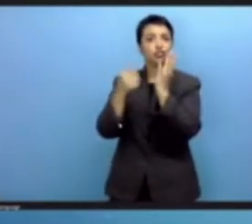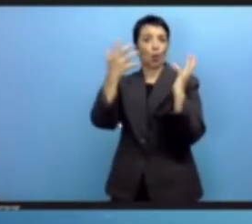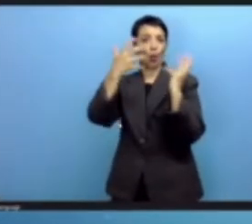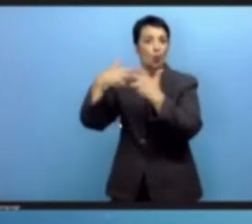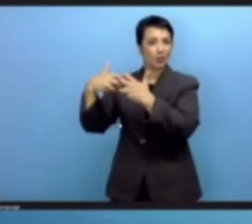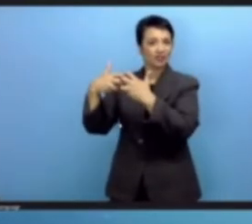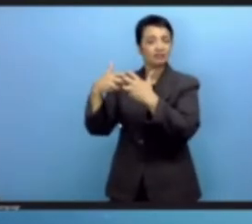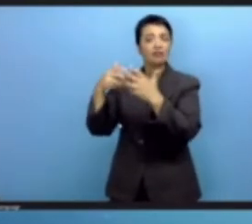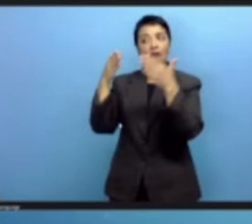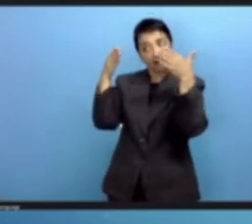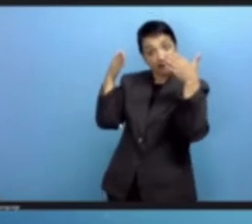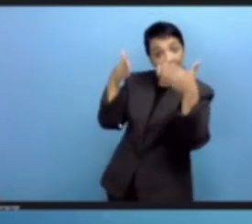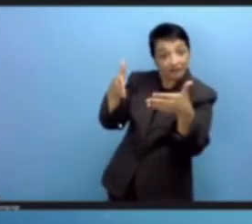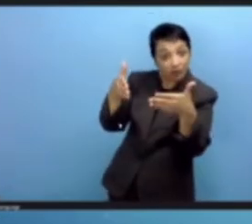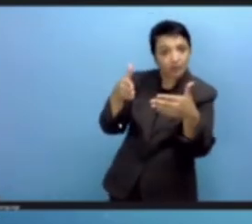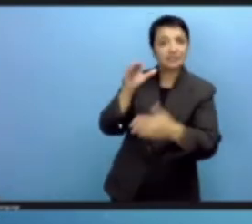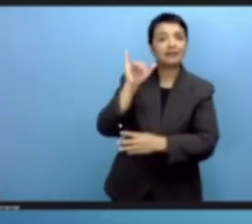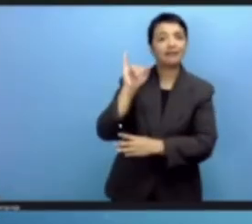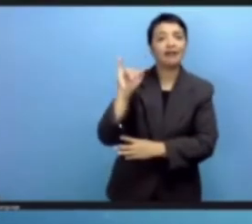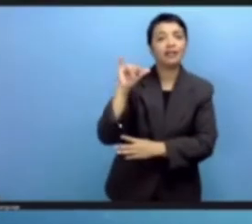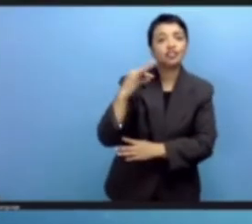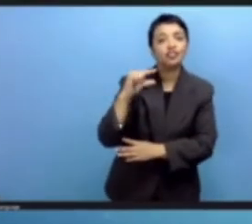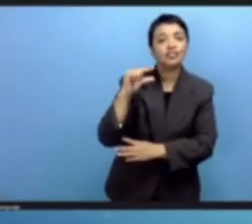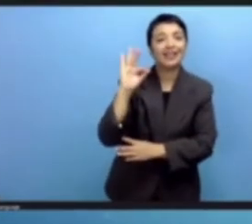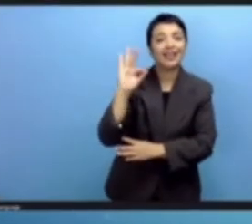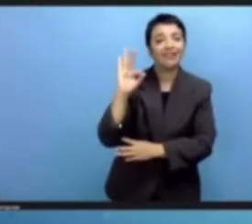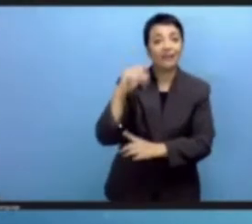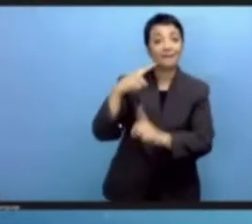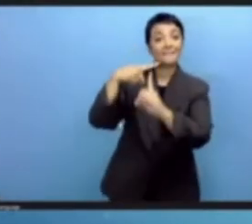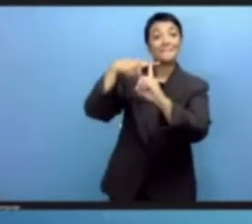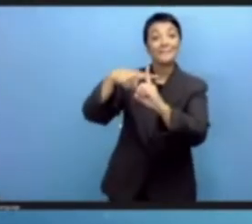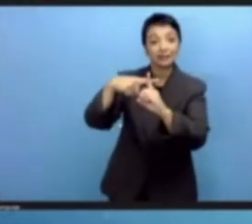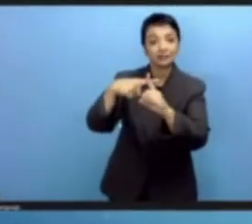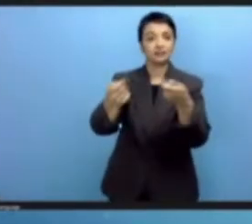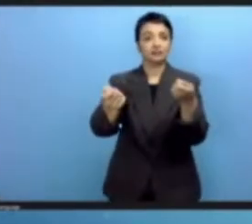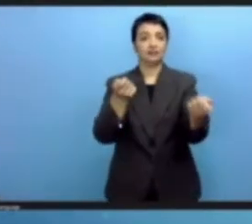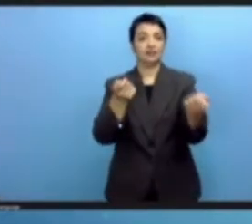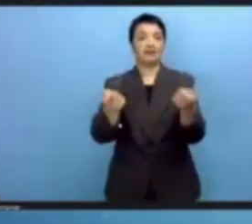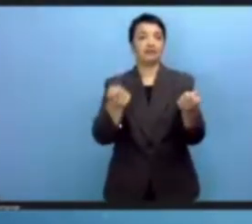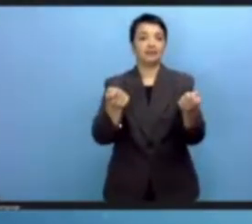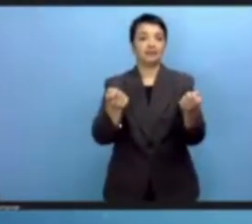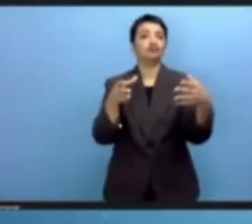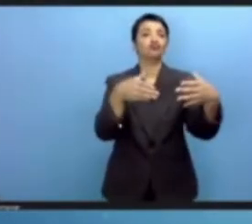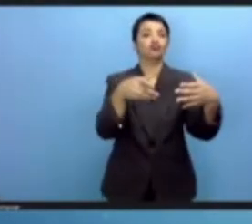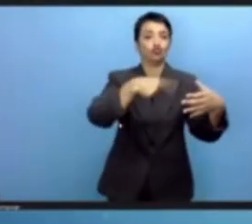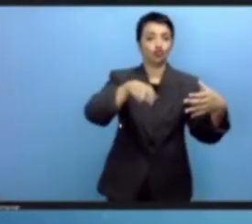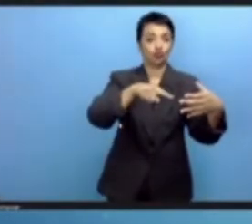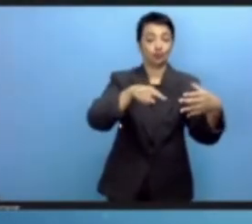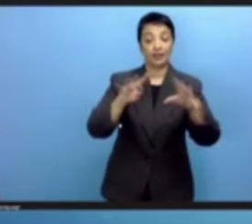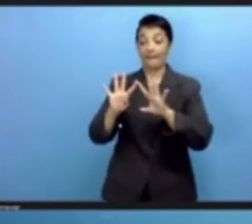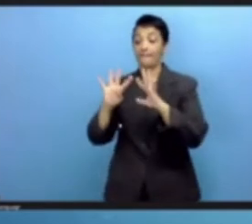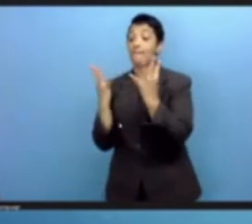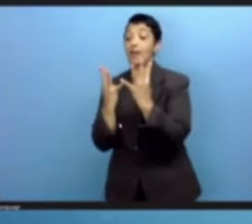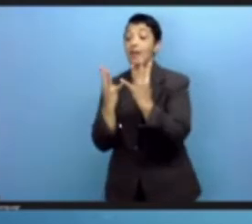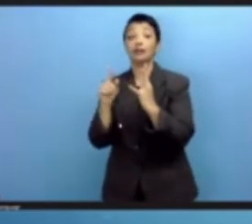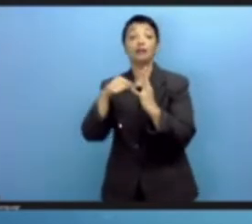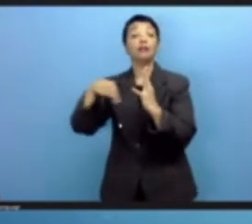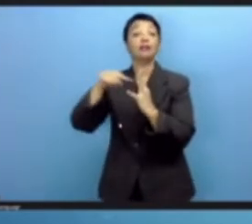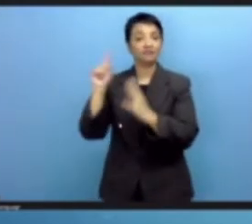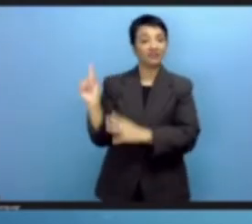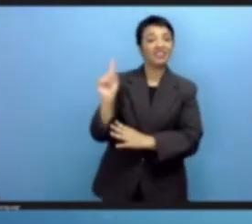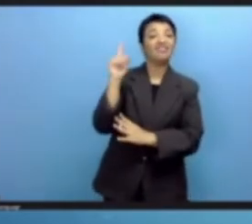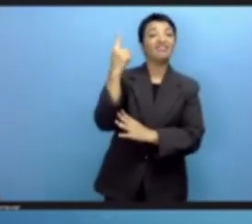plus governance approach. And the leadership panel, which has had its first meetings